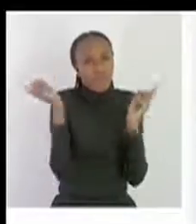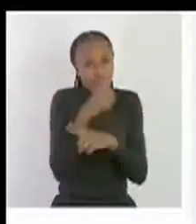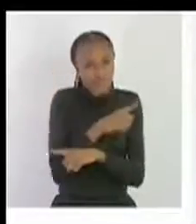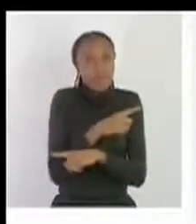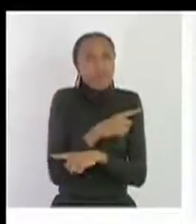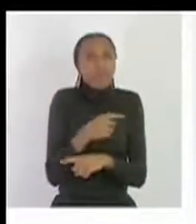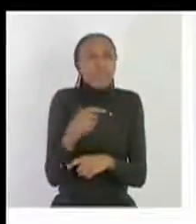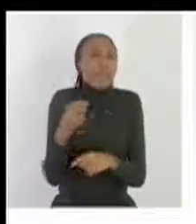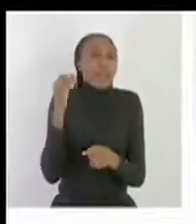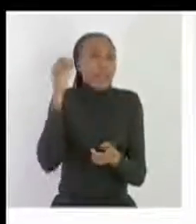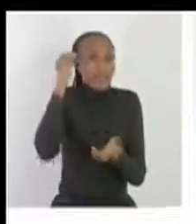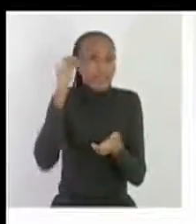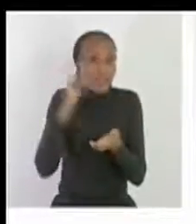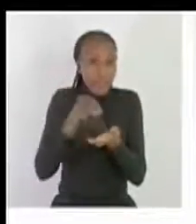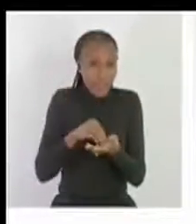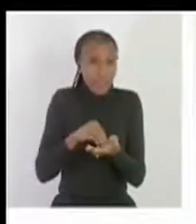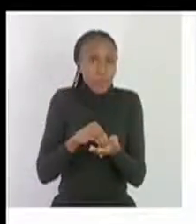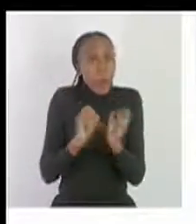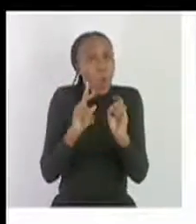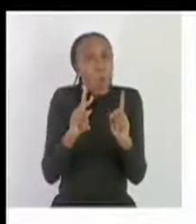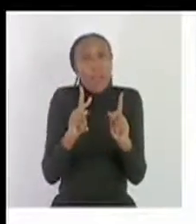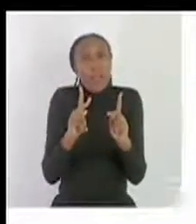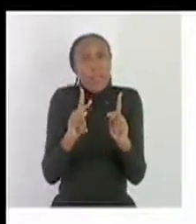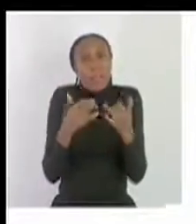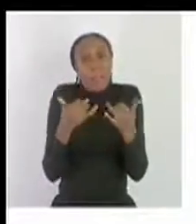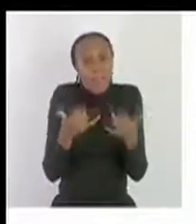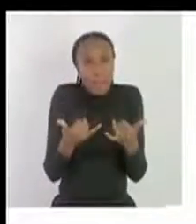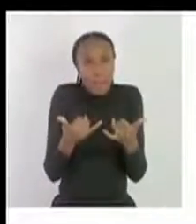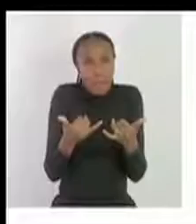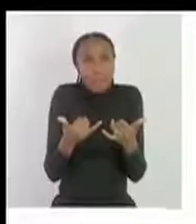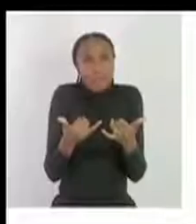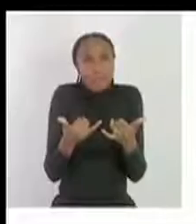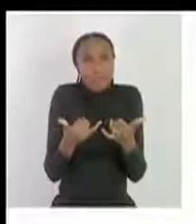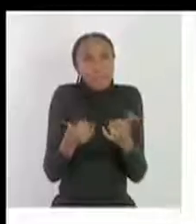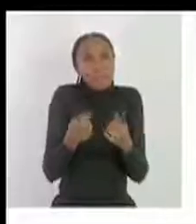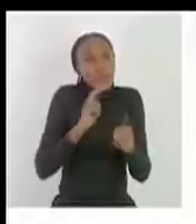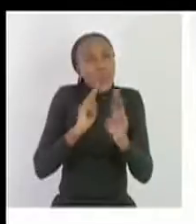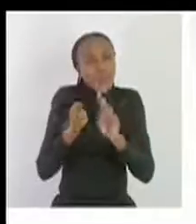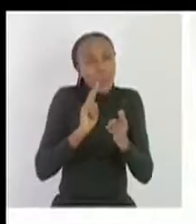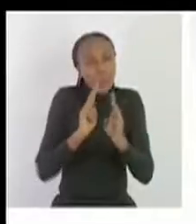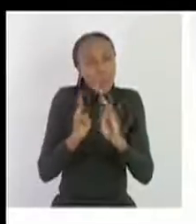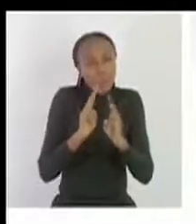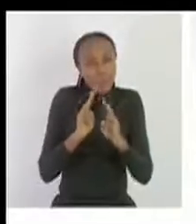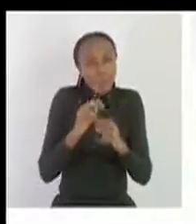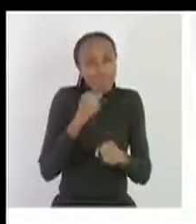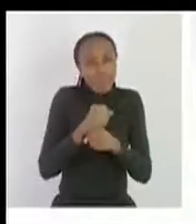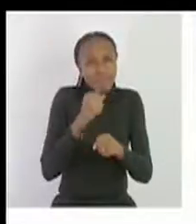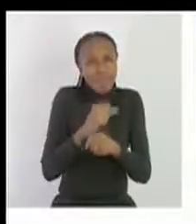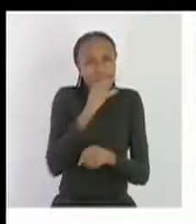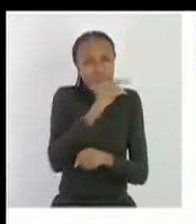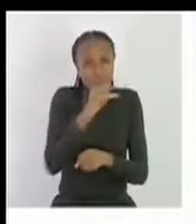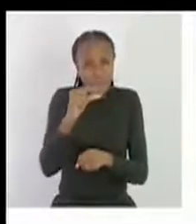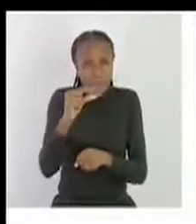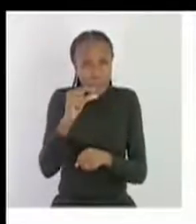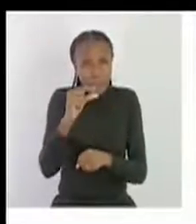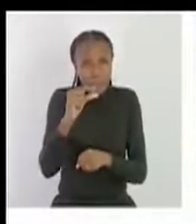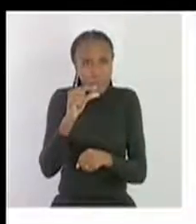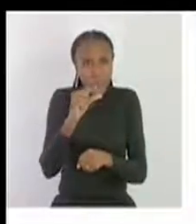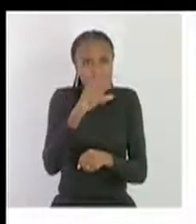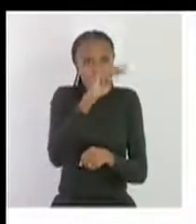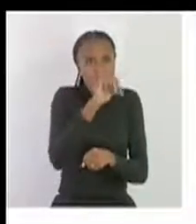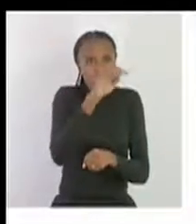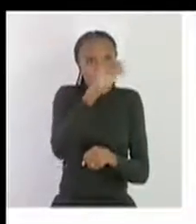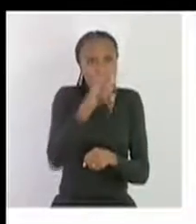AIDS wonderful from here we are moving on to our vocabulary words or to say to our new words for the lesson